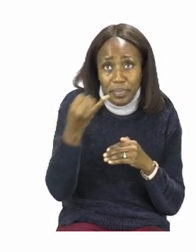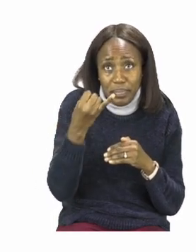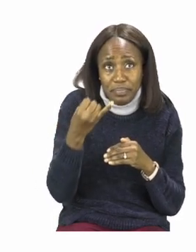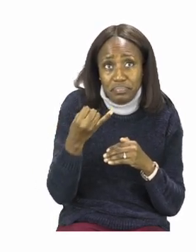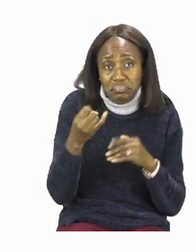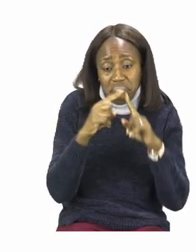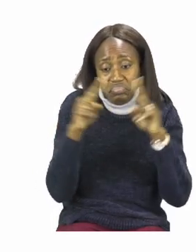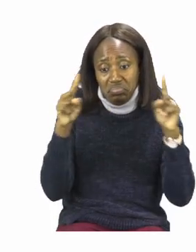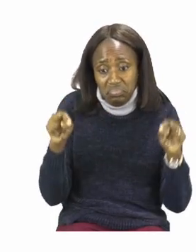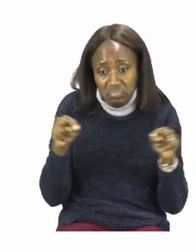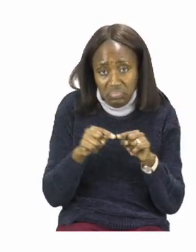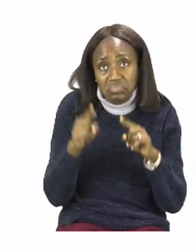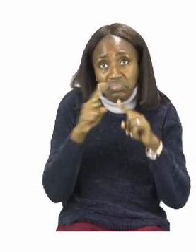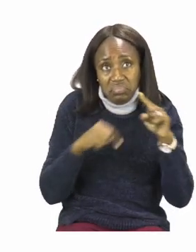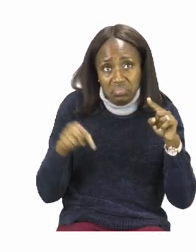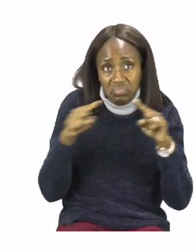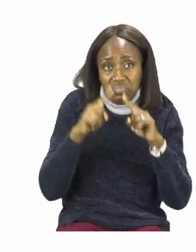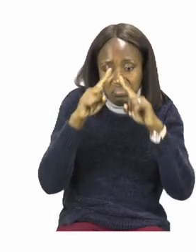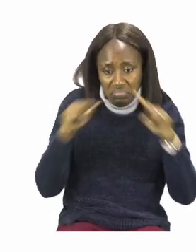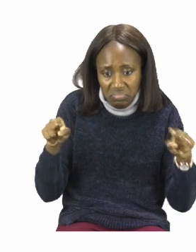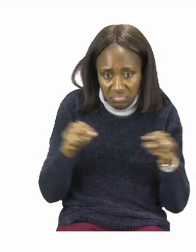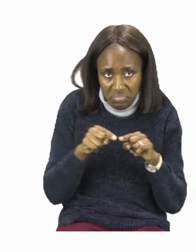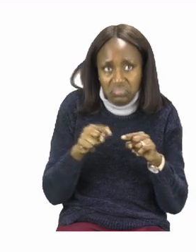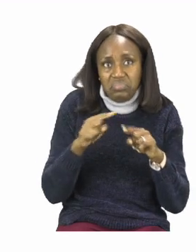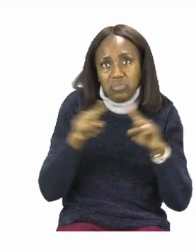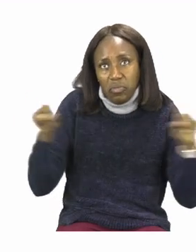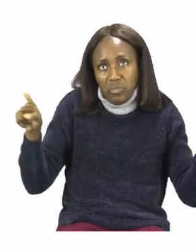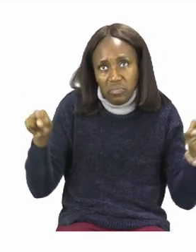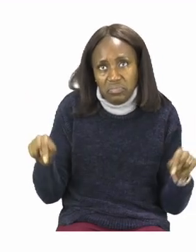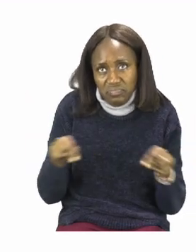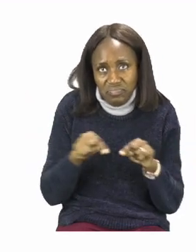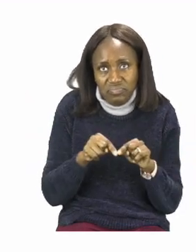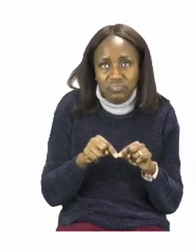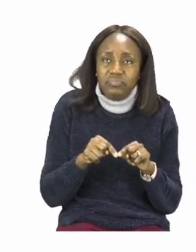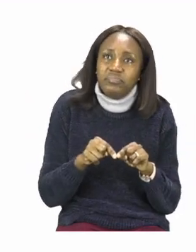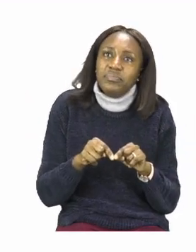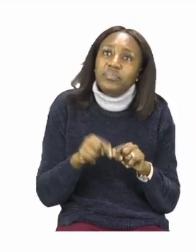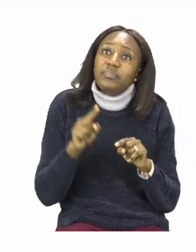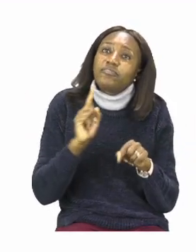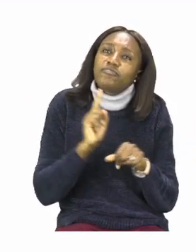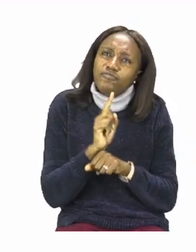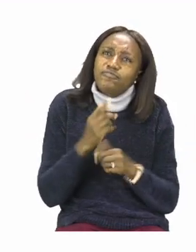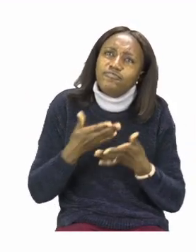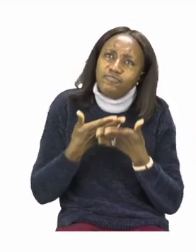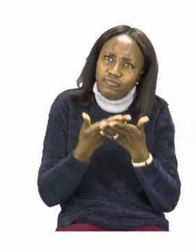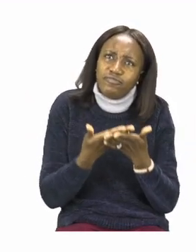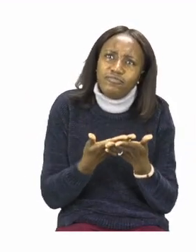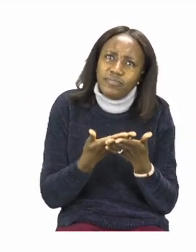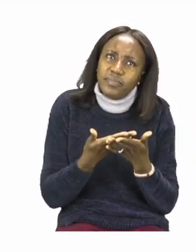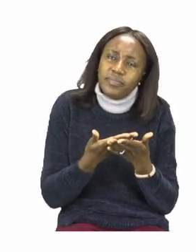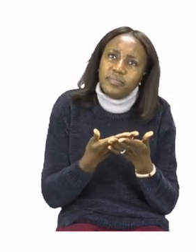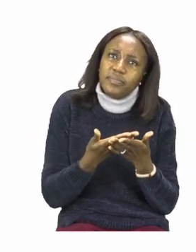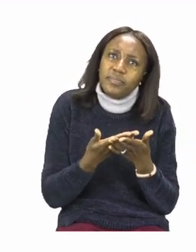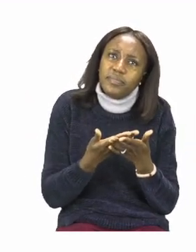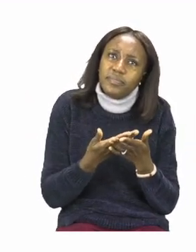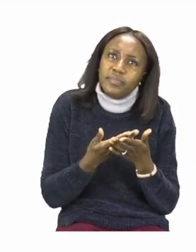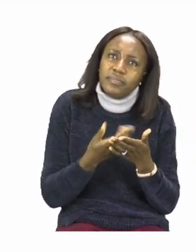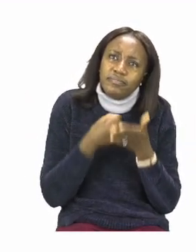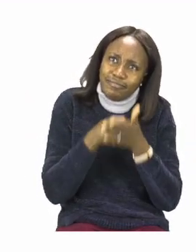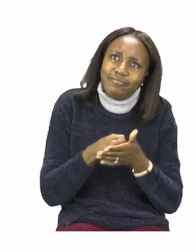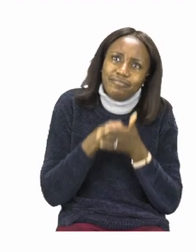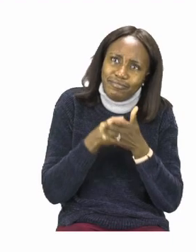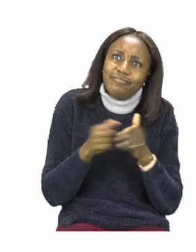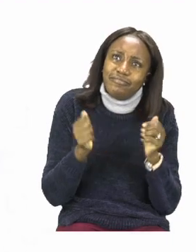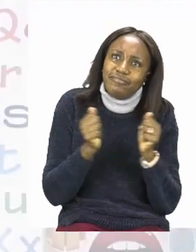color it in the blank box next to it. So I'm going to help you with the first part. So let's try and do it